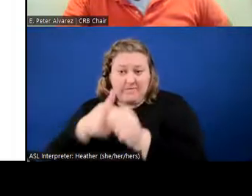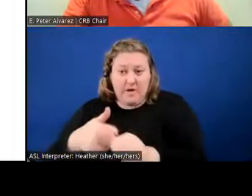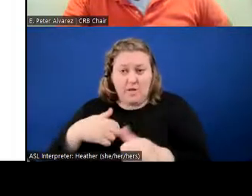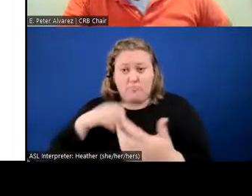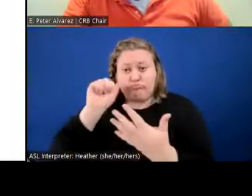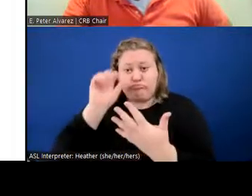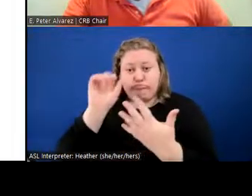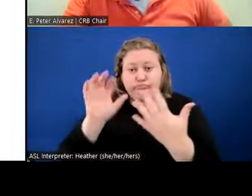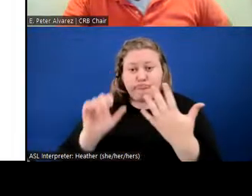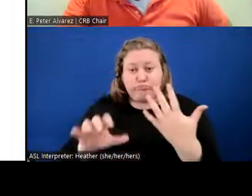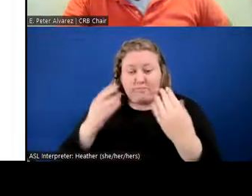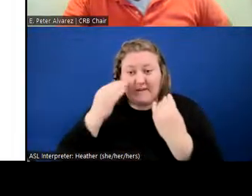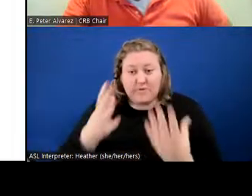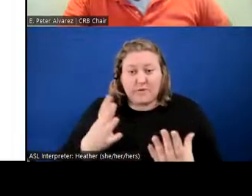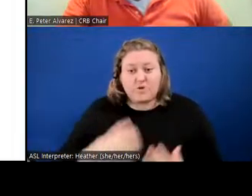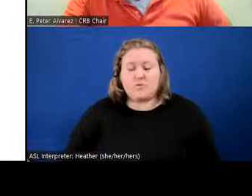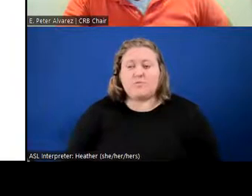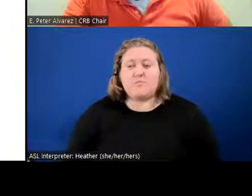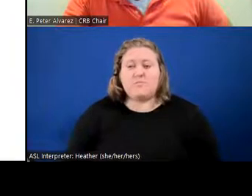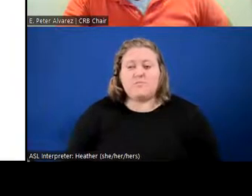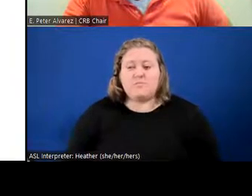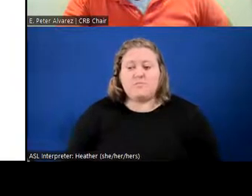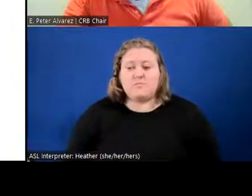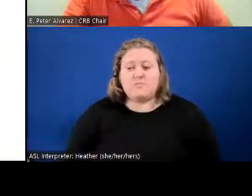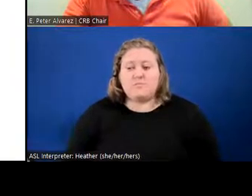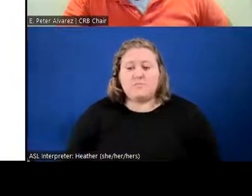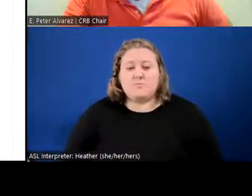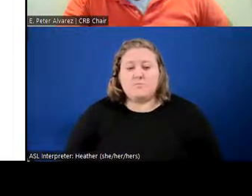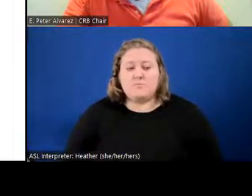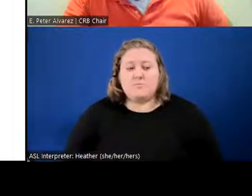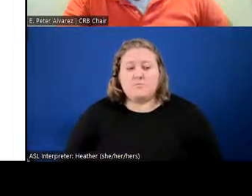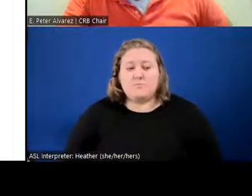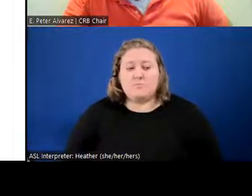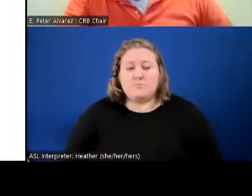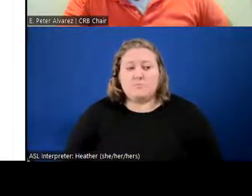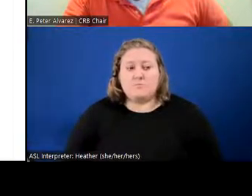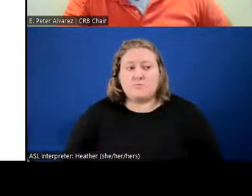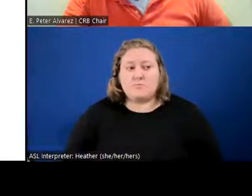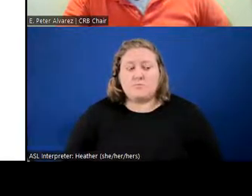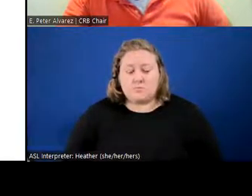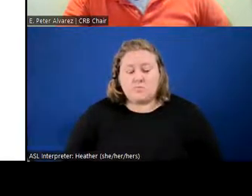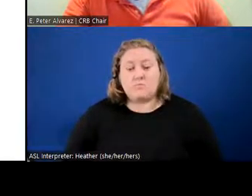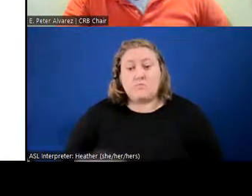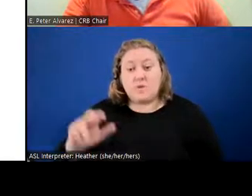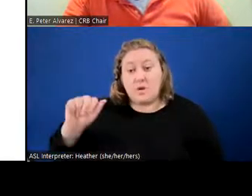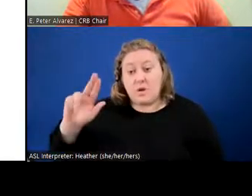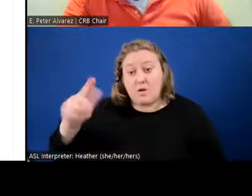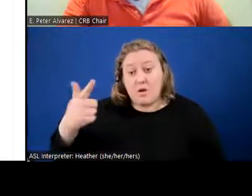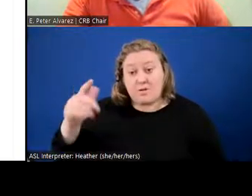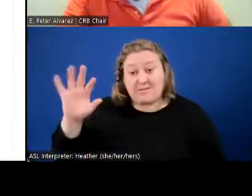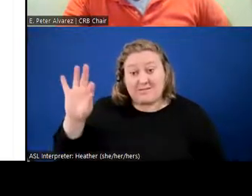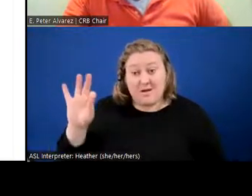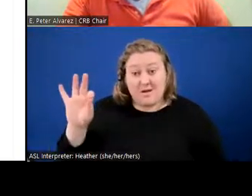So we've – so on August 9th, we did have a